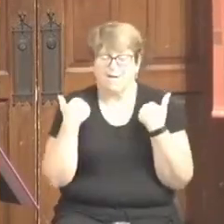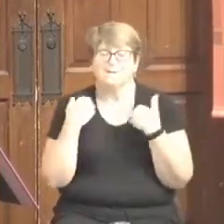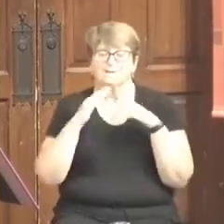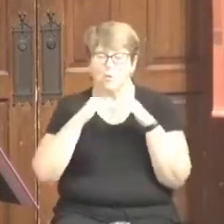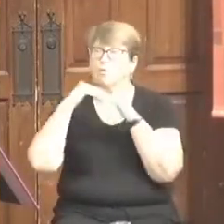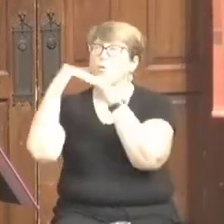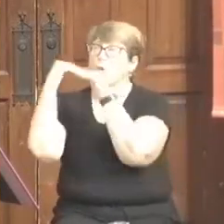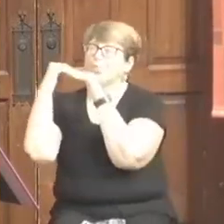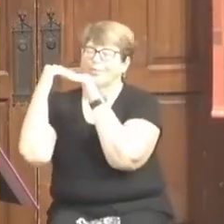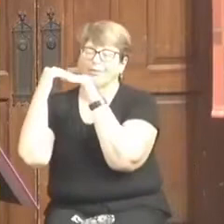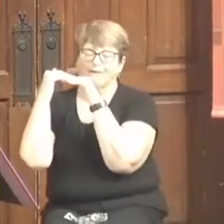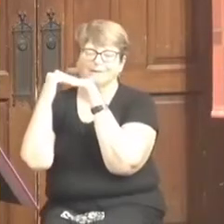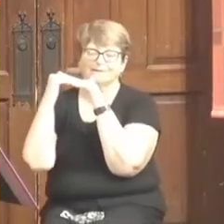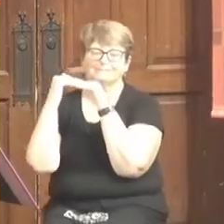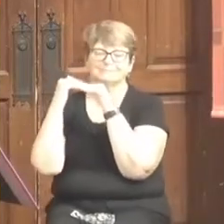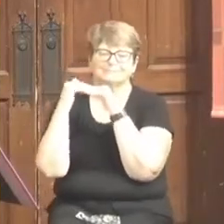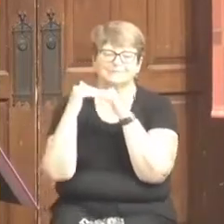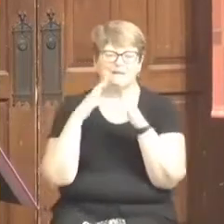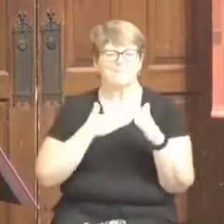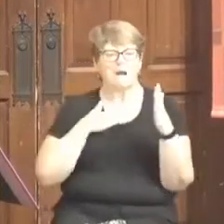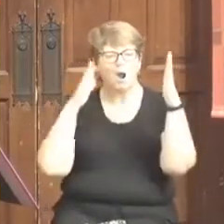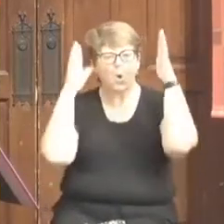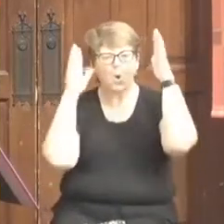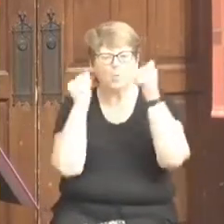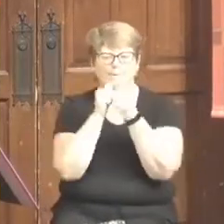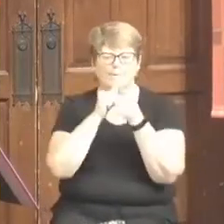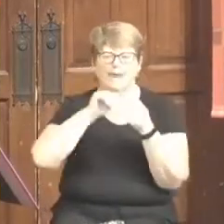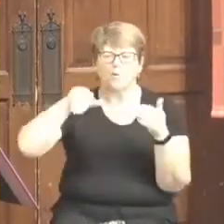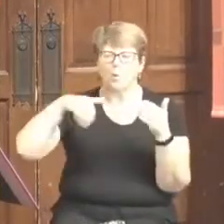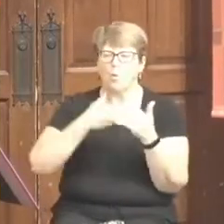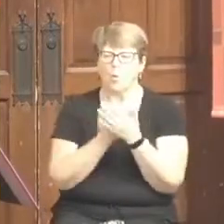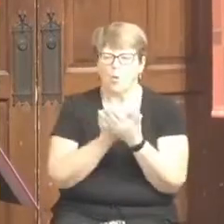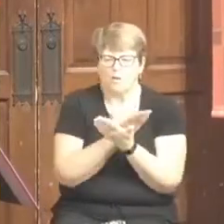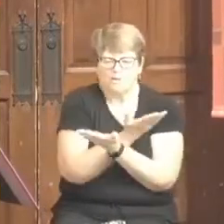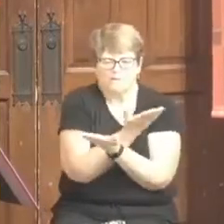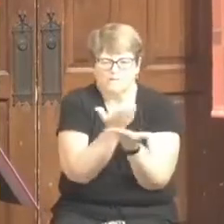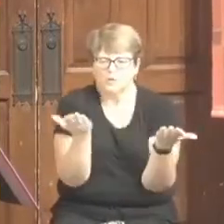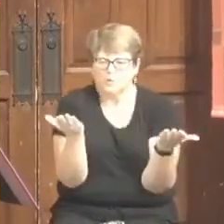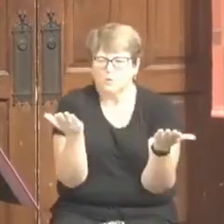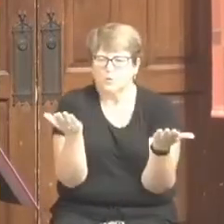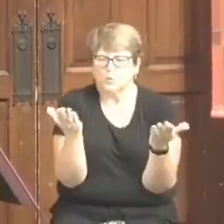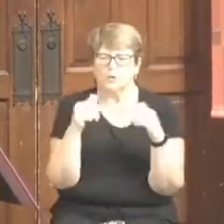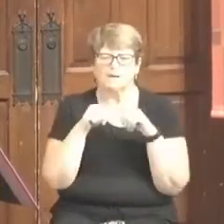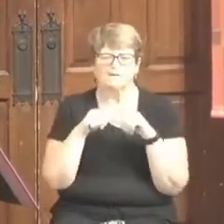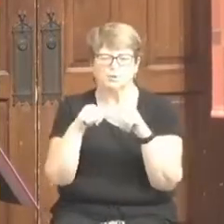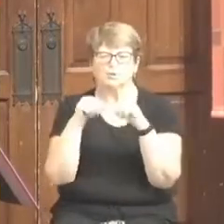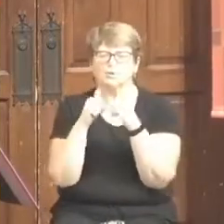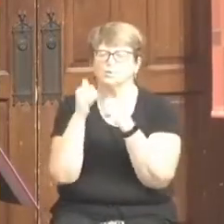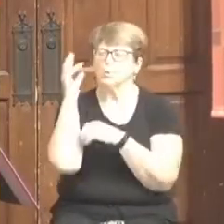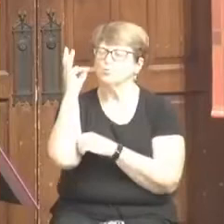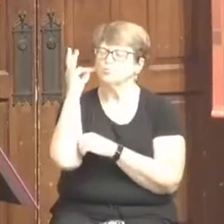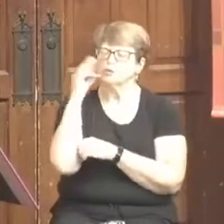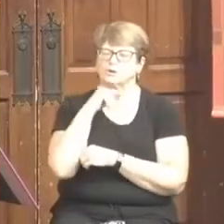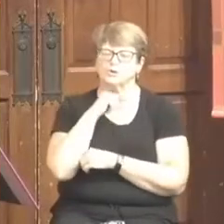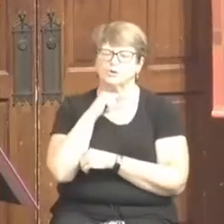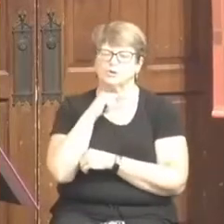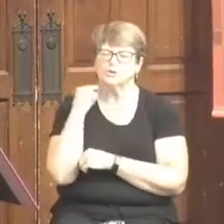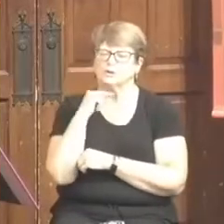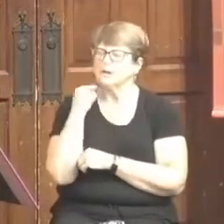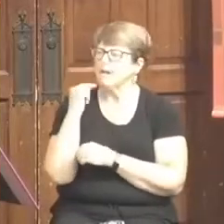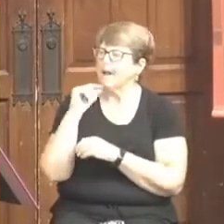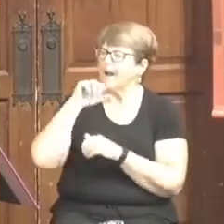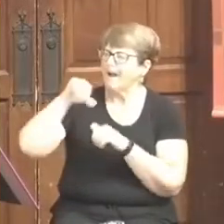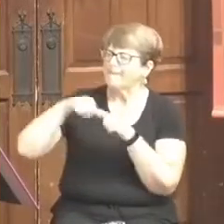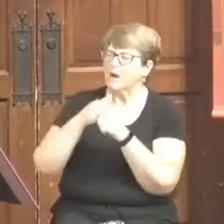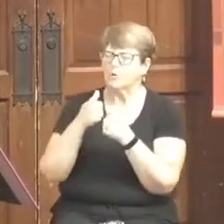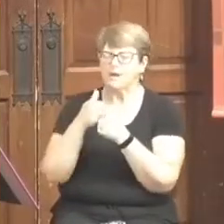Conference. And it's my hope that all of our pastors will continue to preach about everybody's calling and